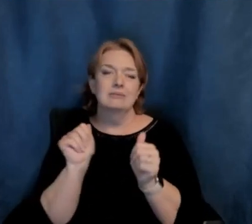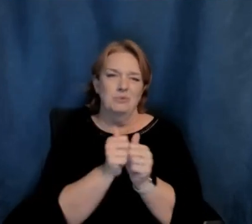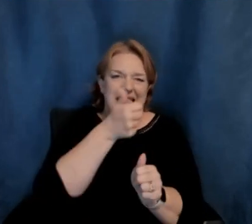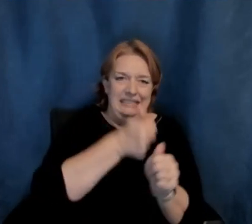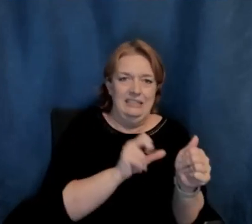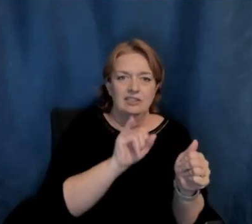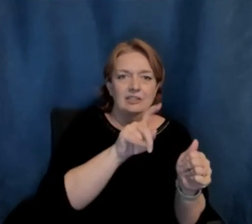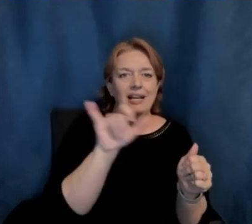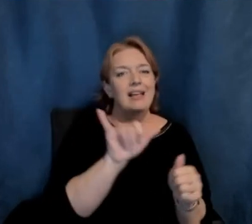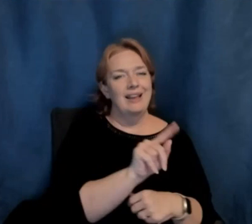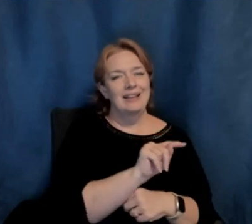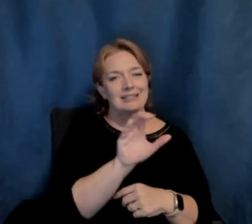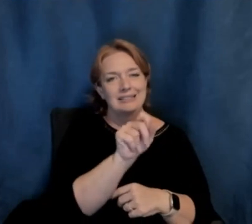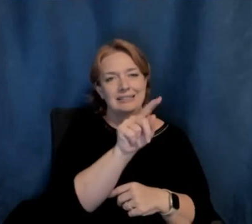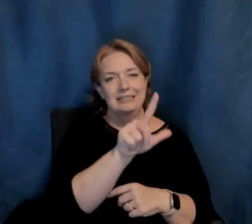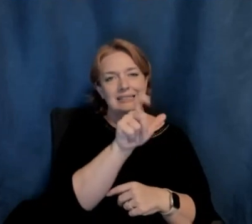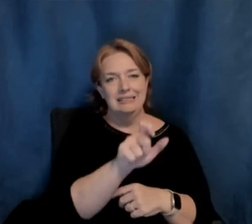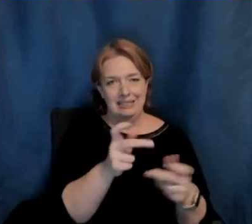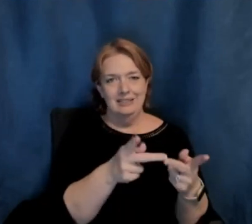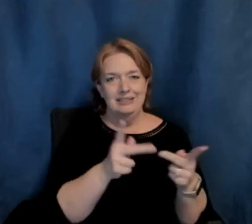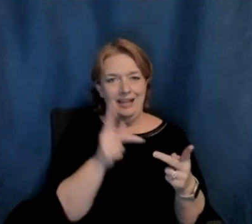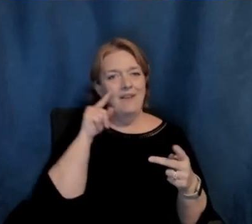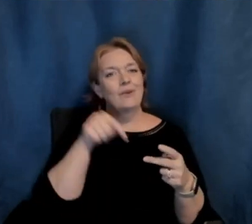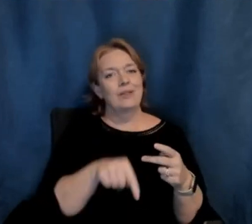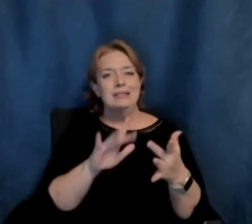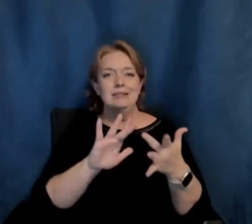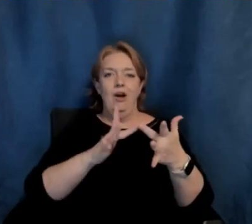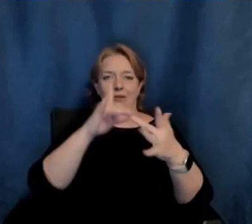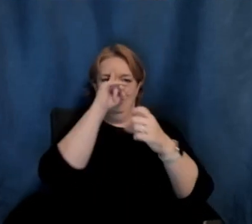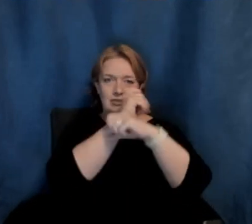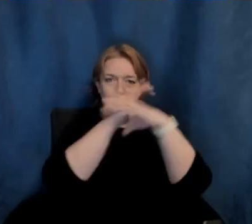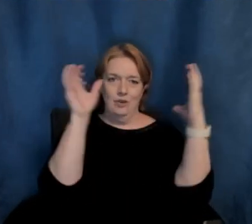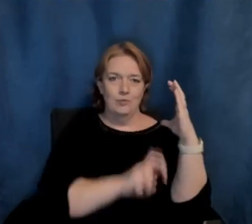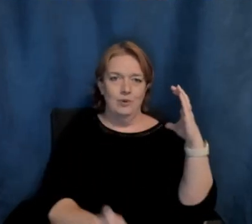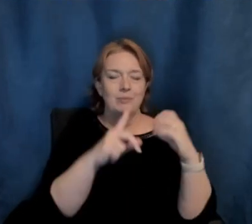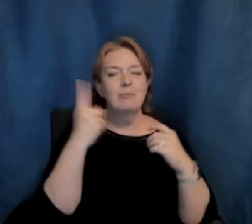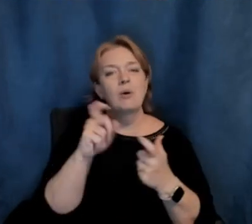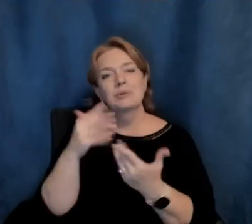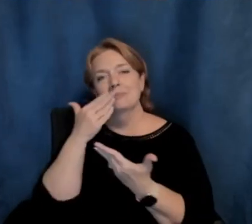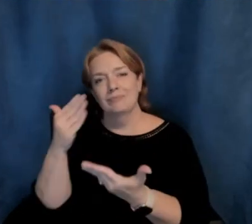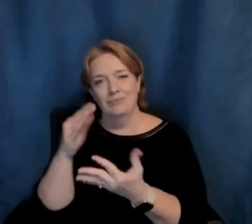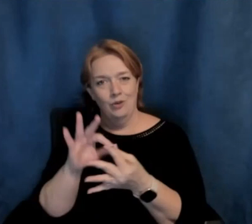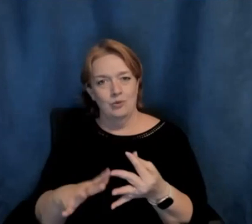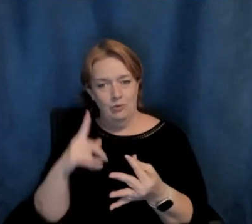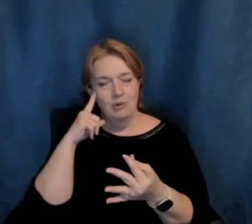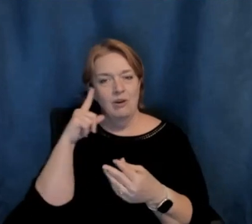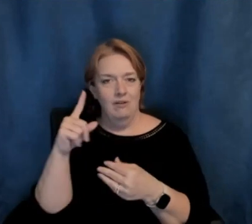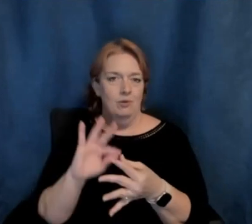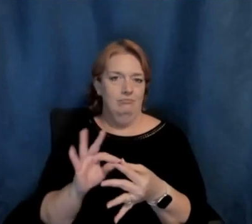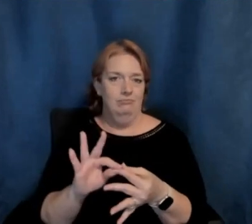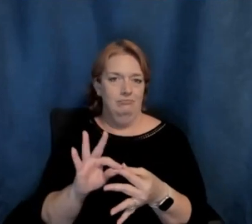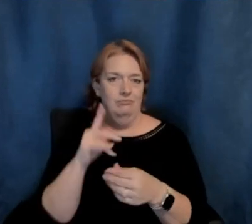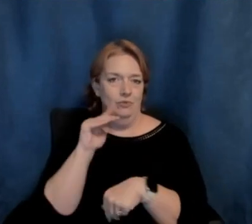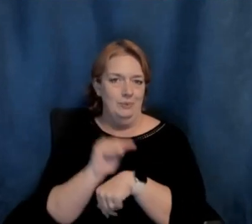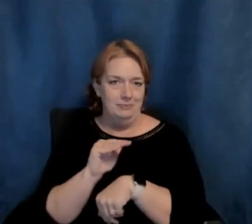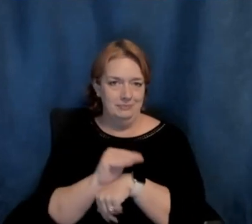Steel State Historic Site, on this virtual road trip. As always, our thanks to Lavona for providing ASL interpretation.